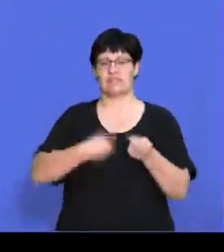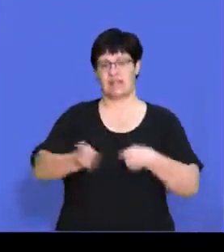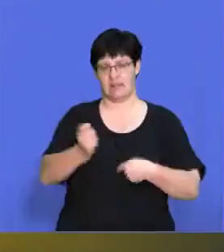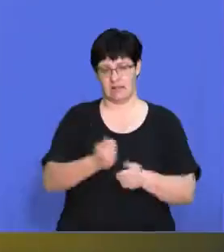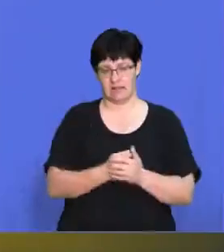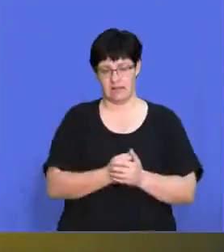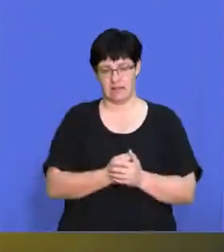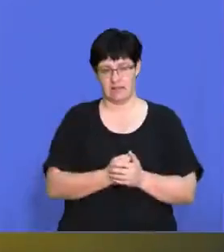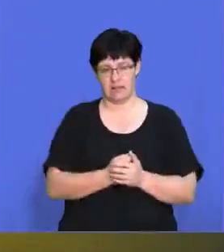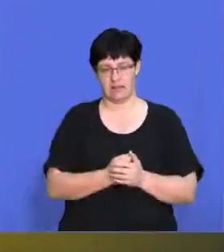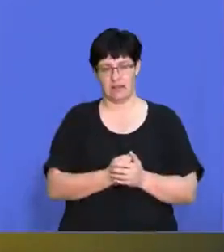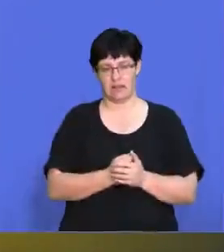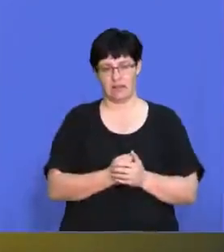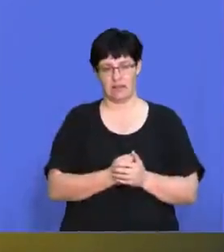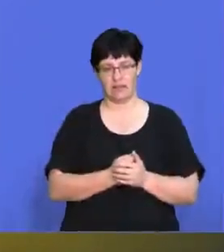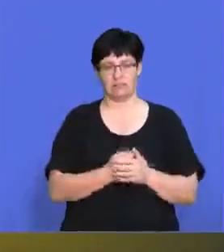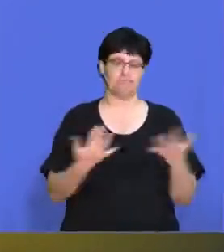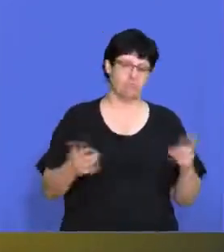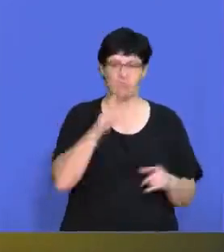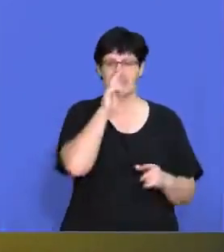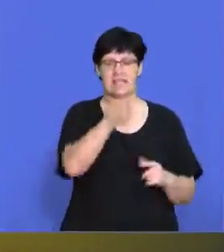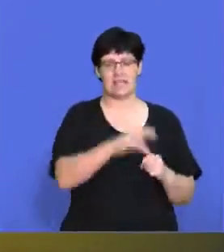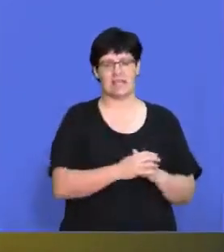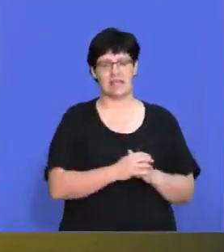So you would have seen that